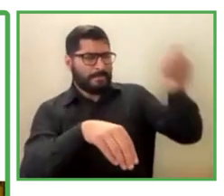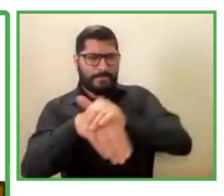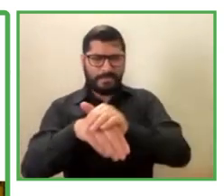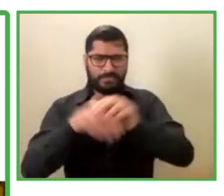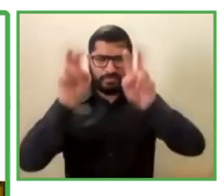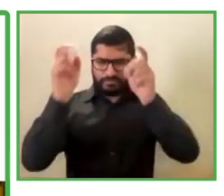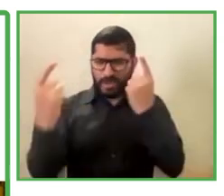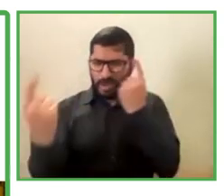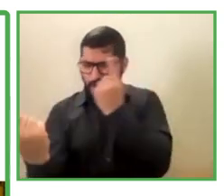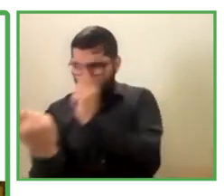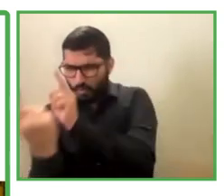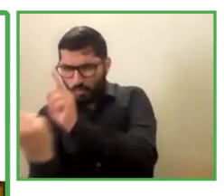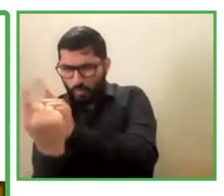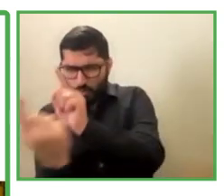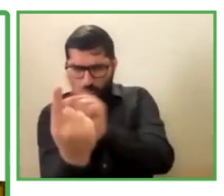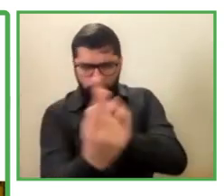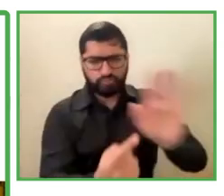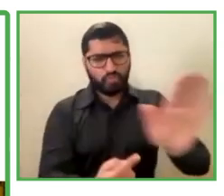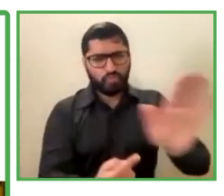disabilities.